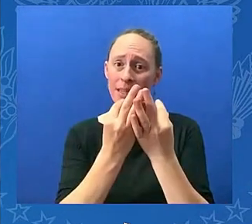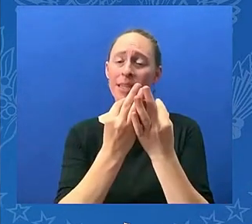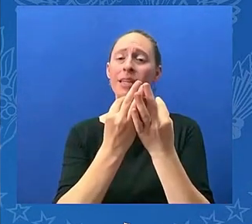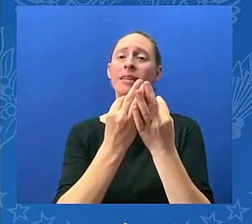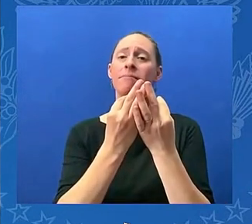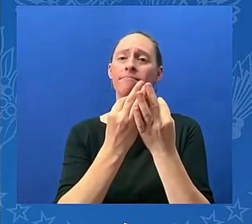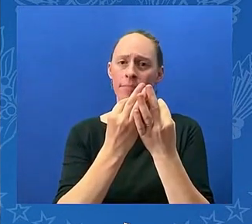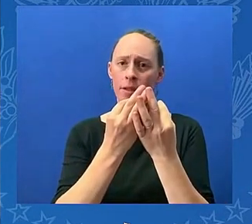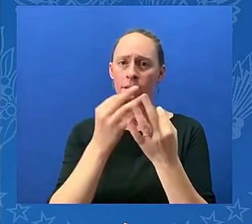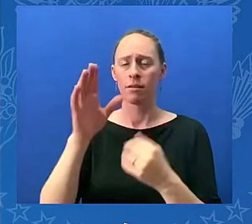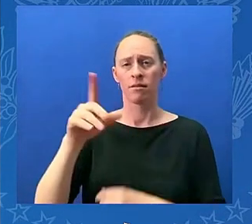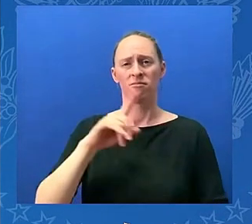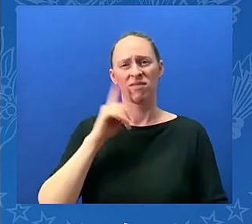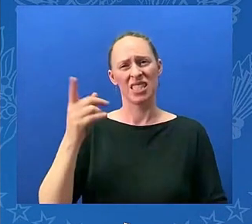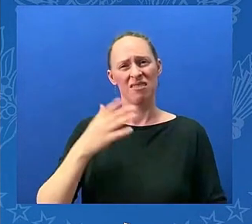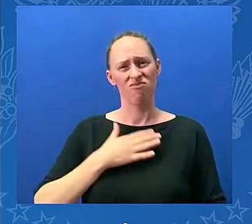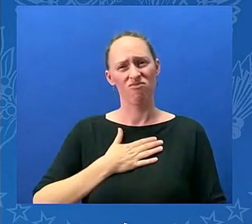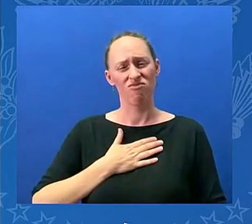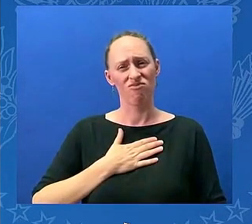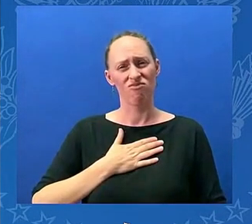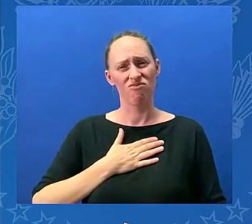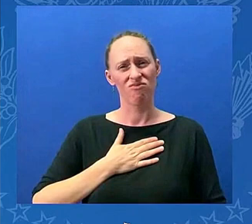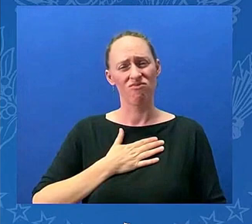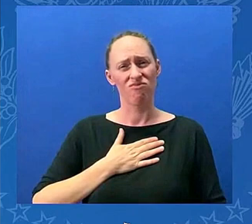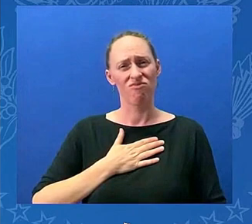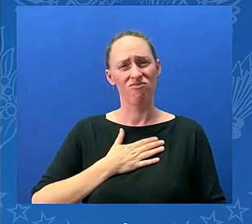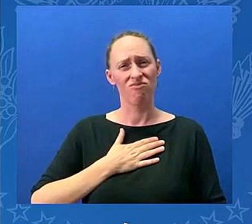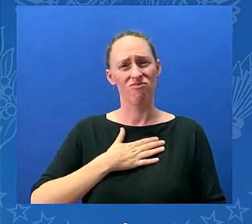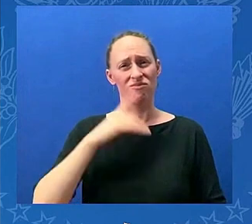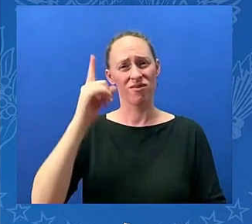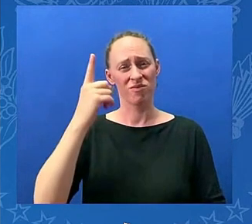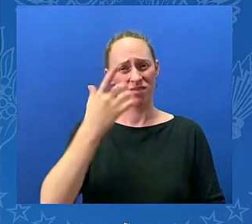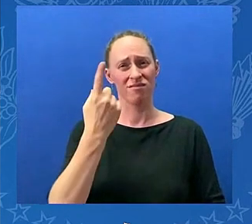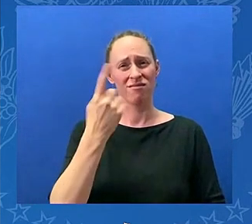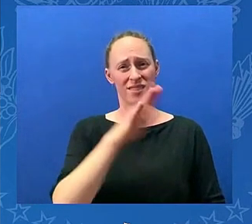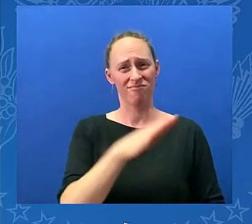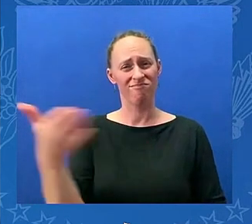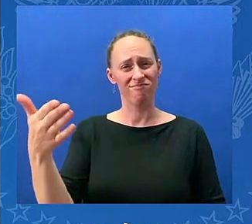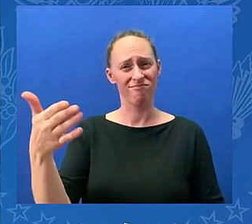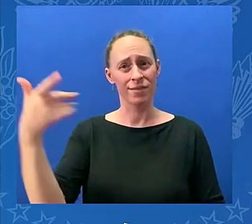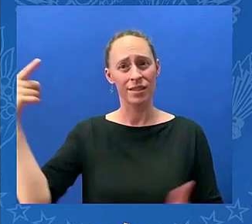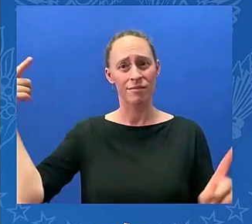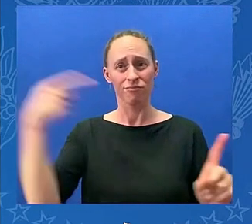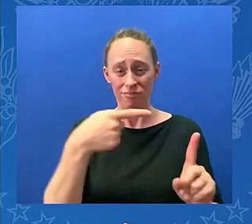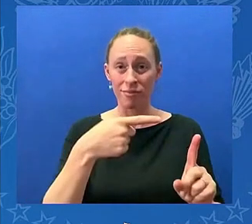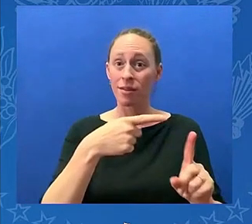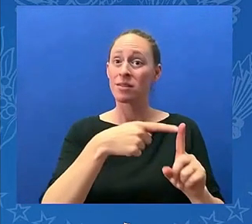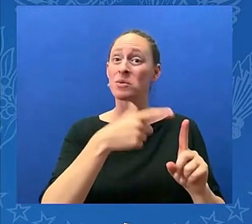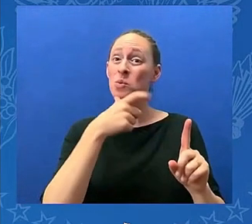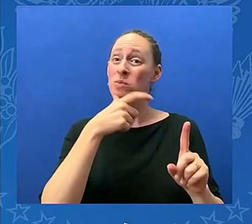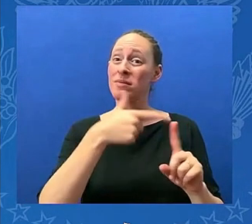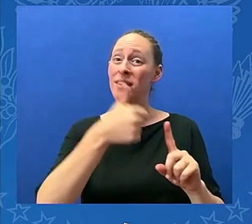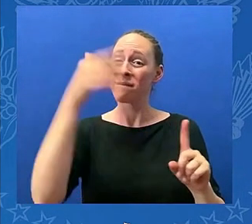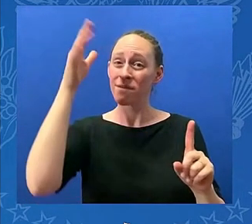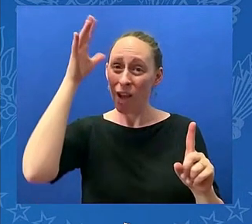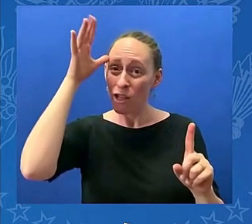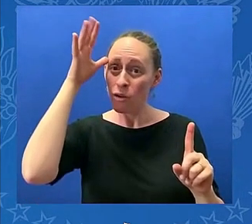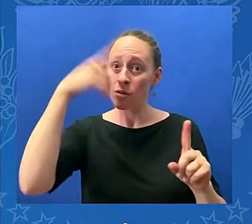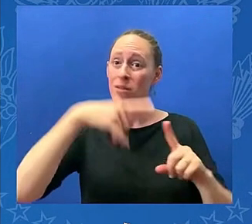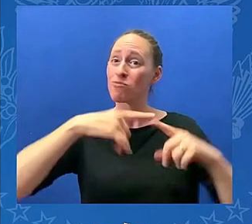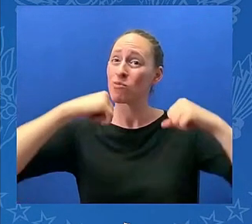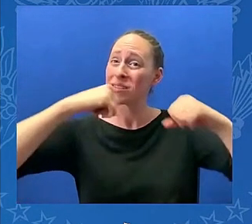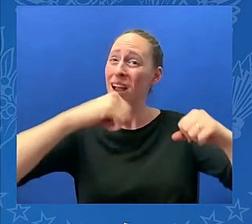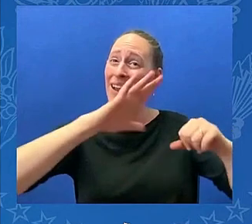who was killed. He was a father. He was protecting his family from the bullets that were being fired and he lost his life.